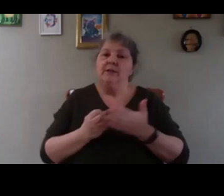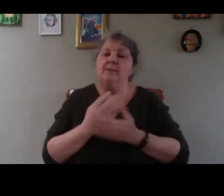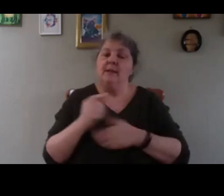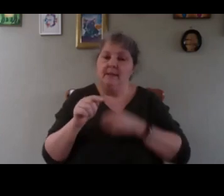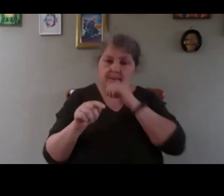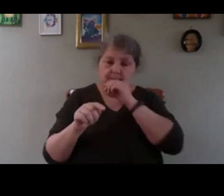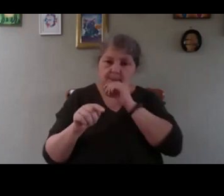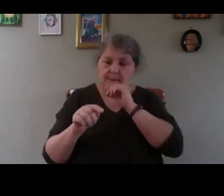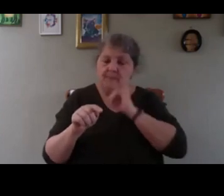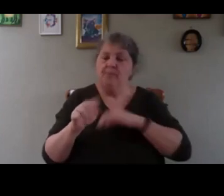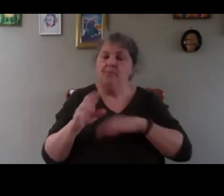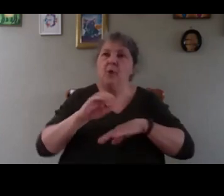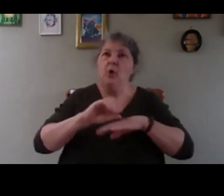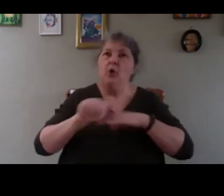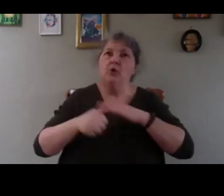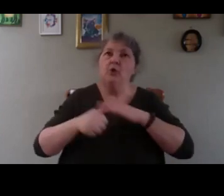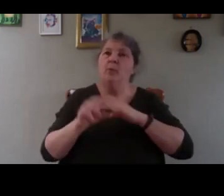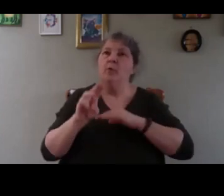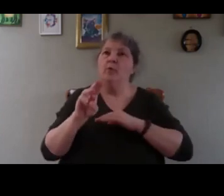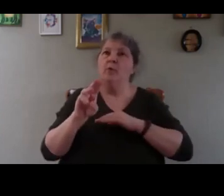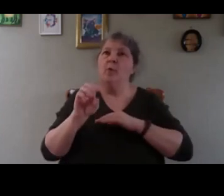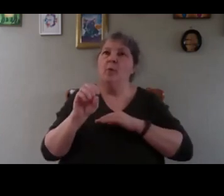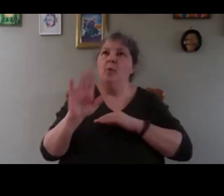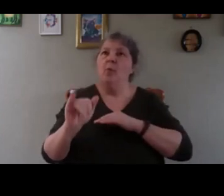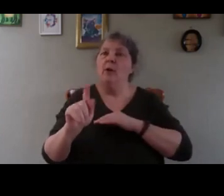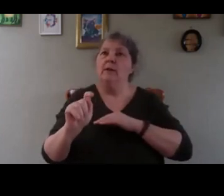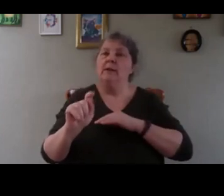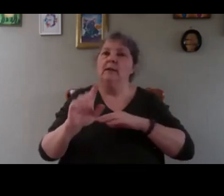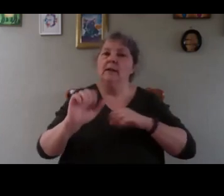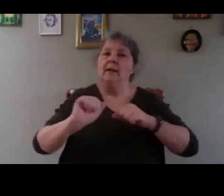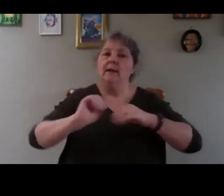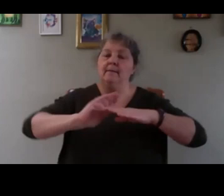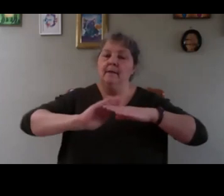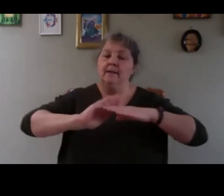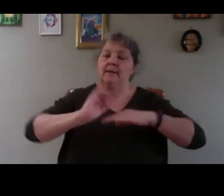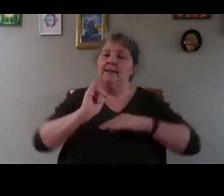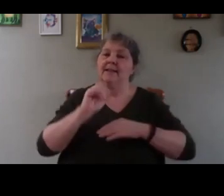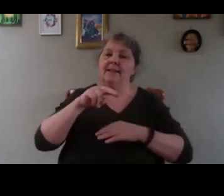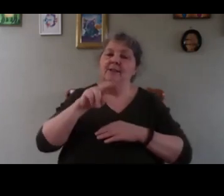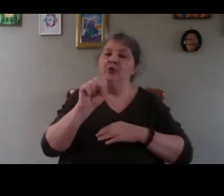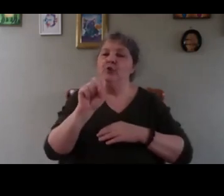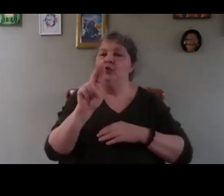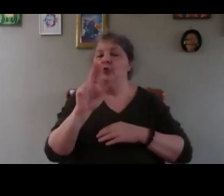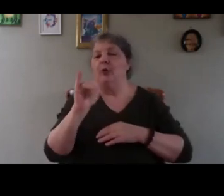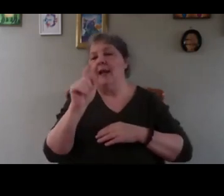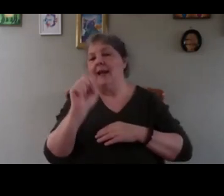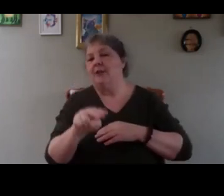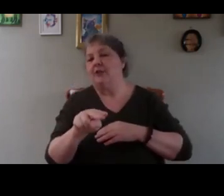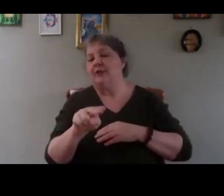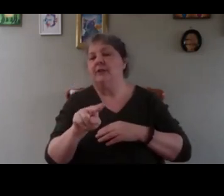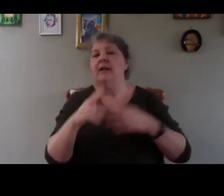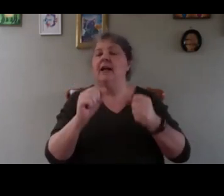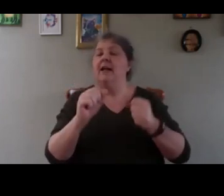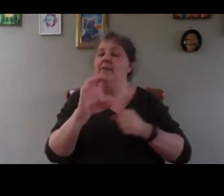on top of the polythene I have that bubble insulation aluminum double foil. I have the